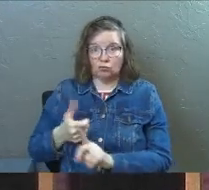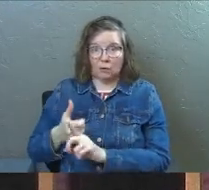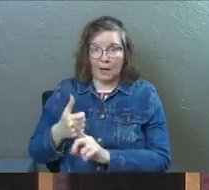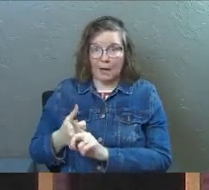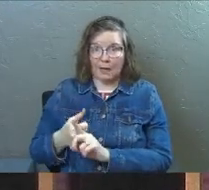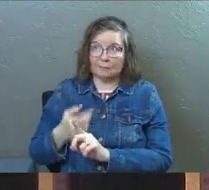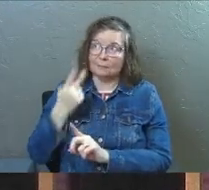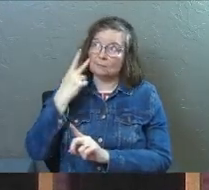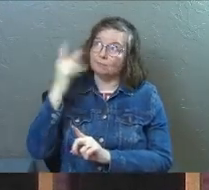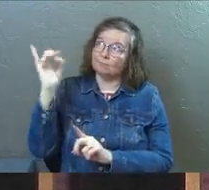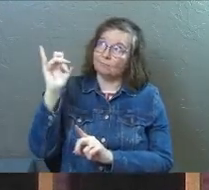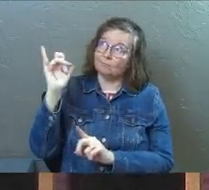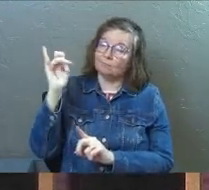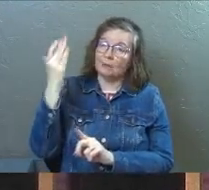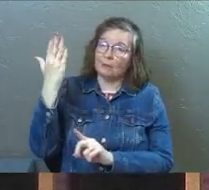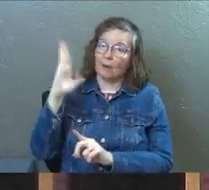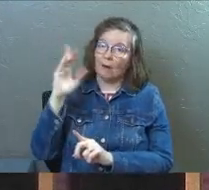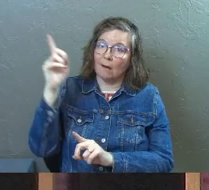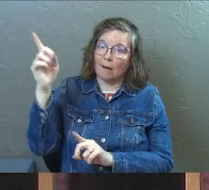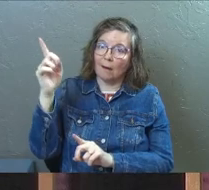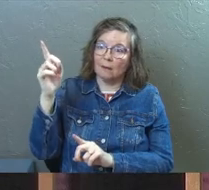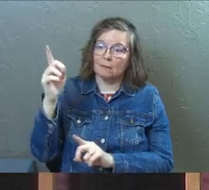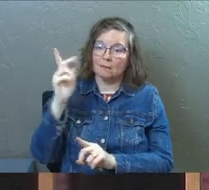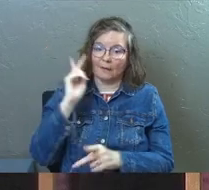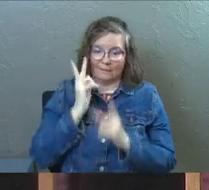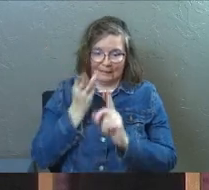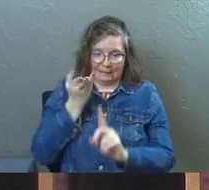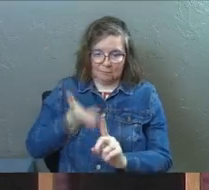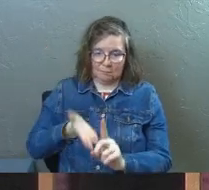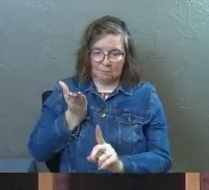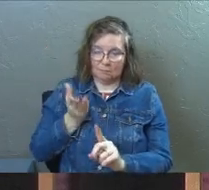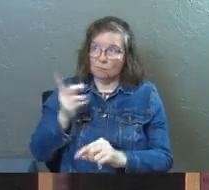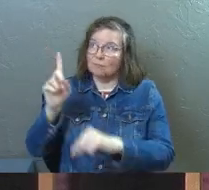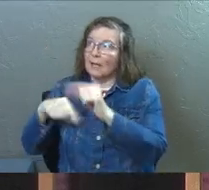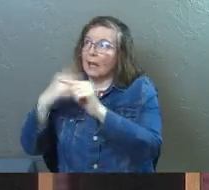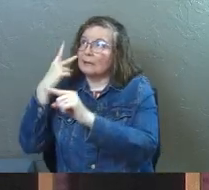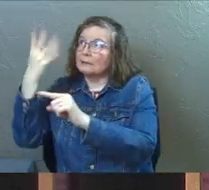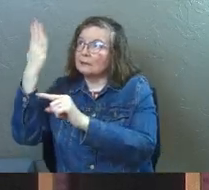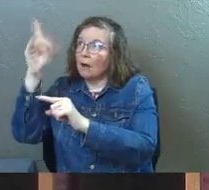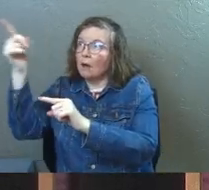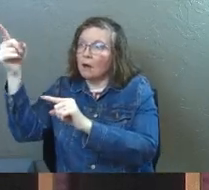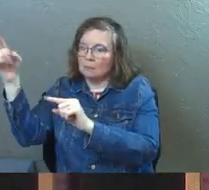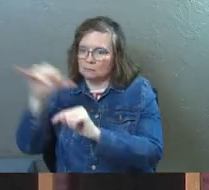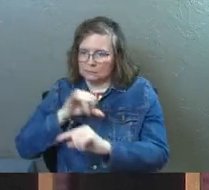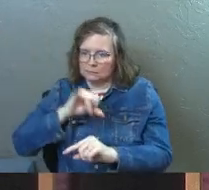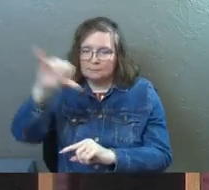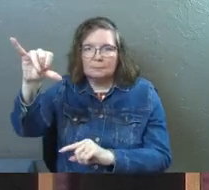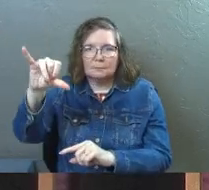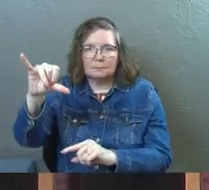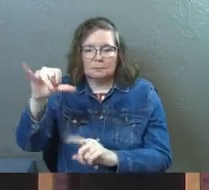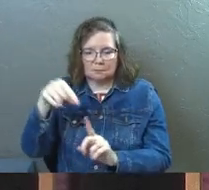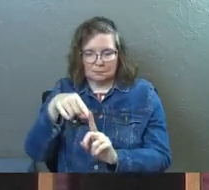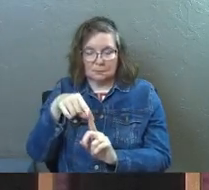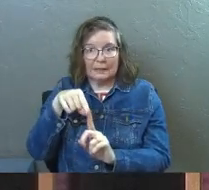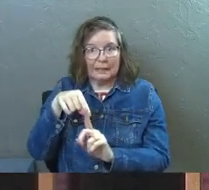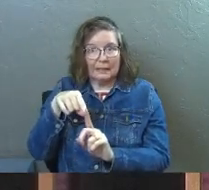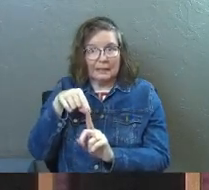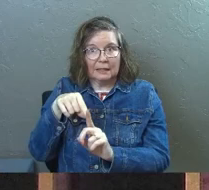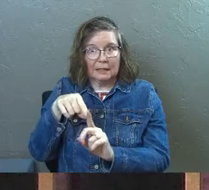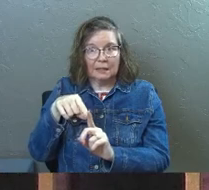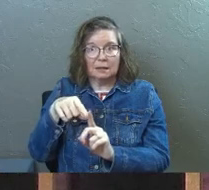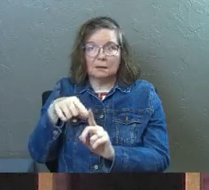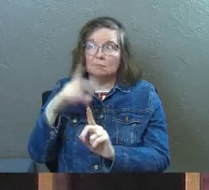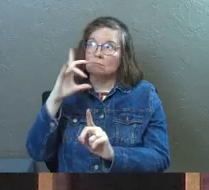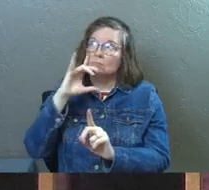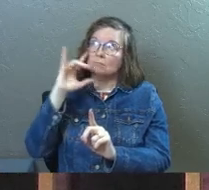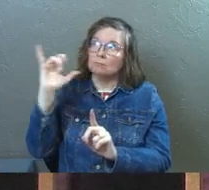image of the invisible God. Say visible image. Visible image. He's the visible image of